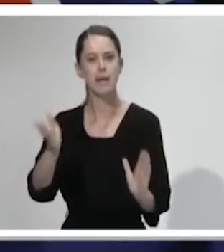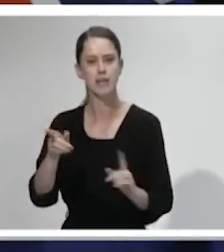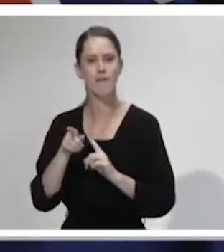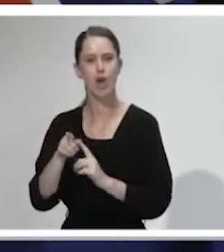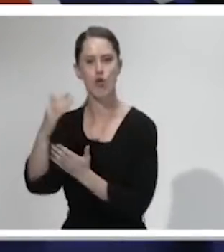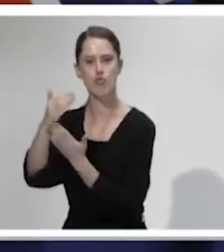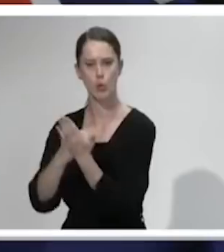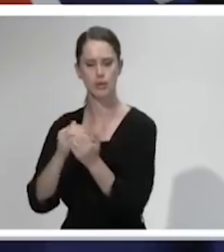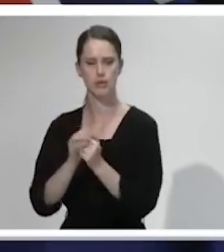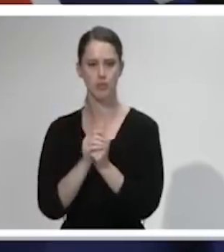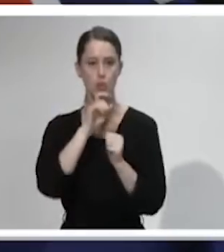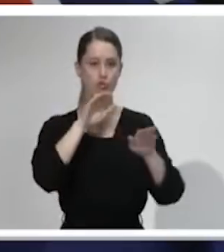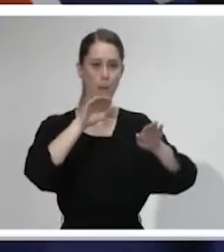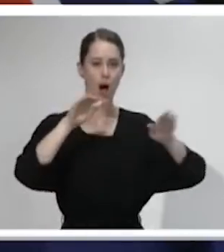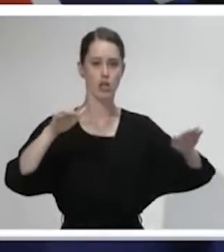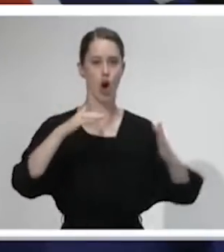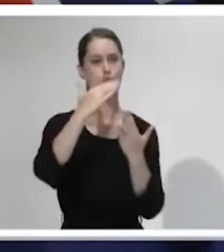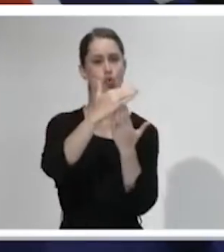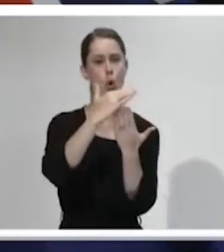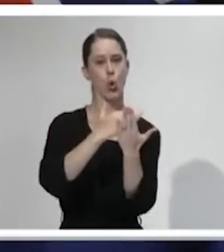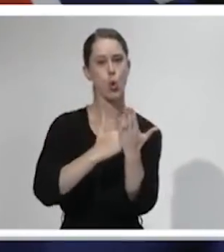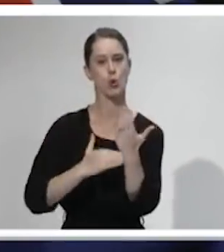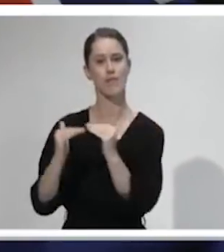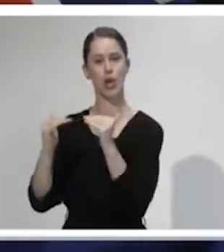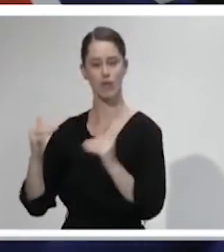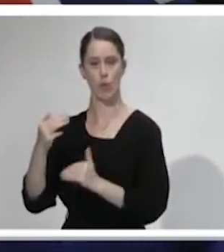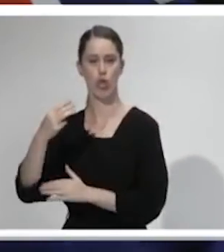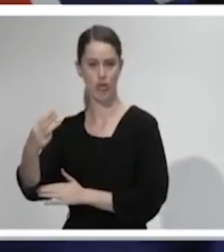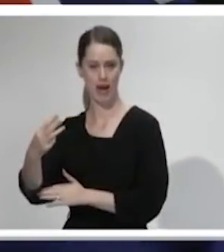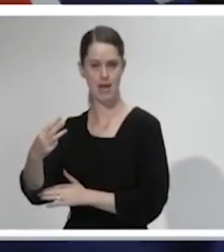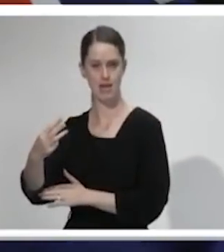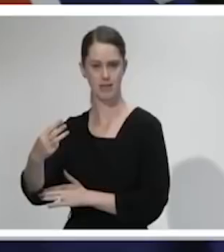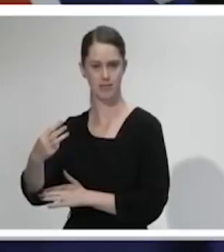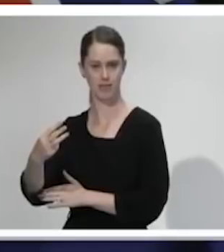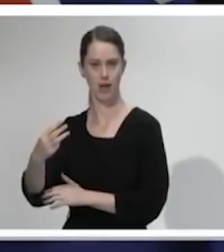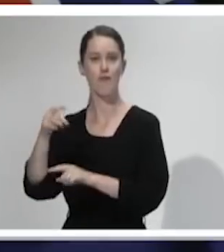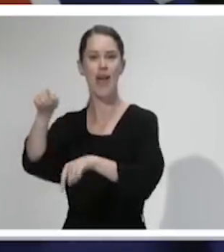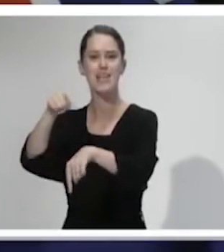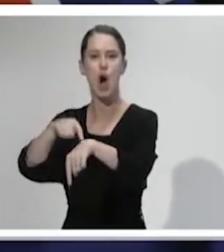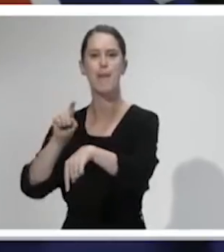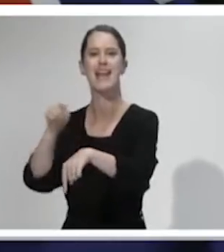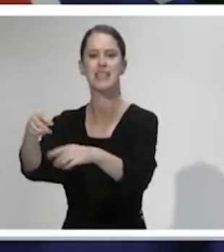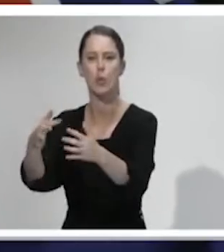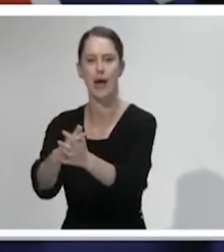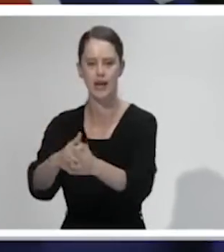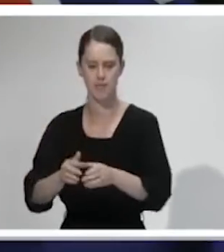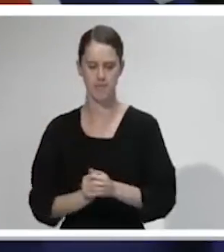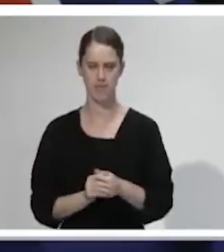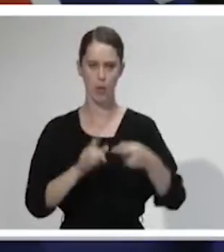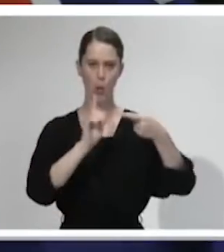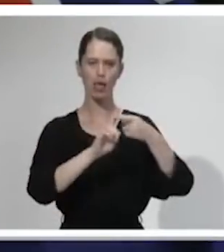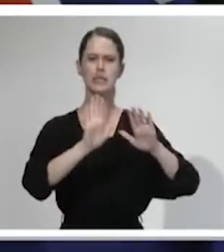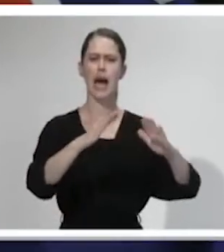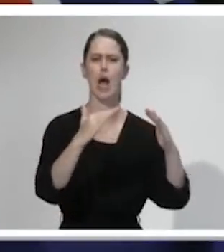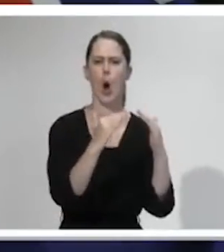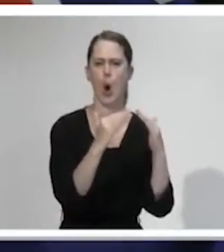here is a reminder of the principles for level three when we get there. One, stay home.